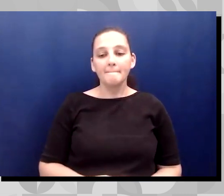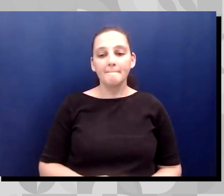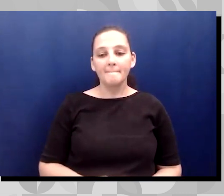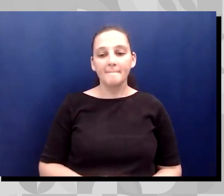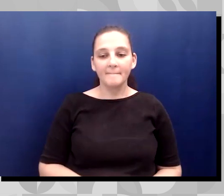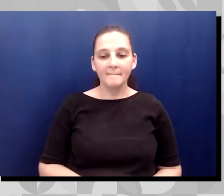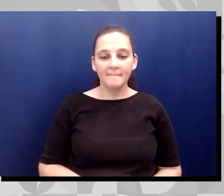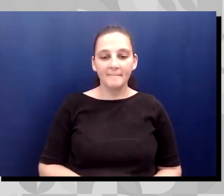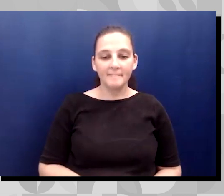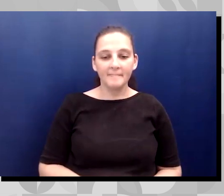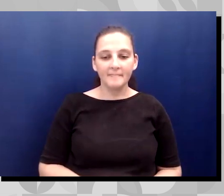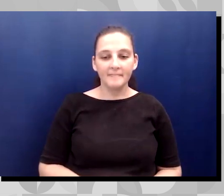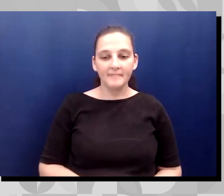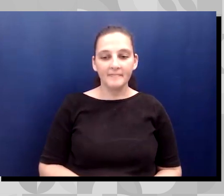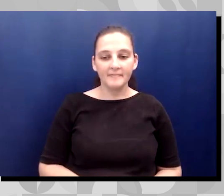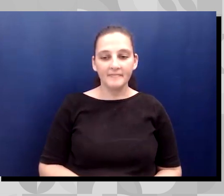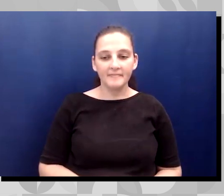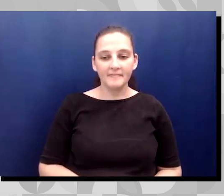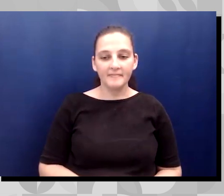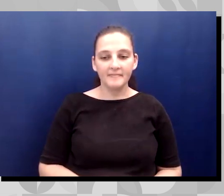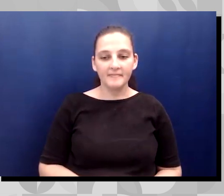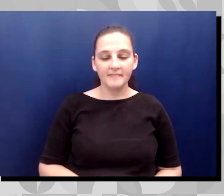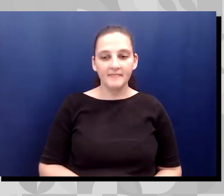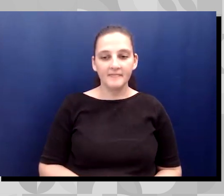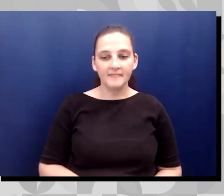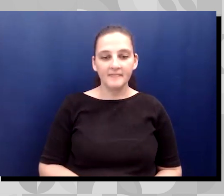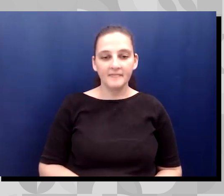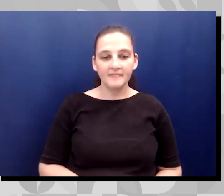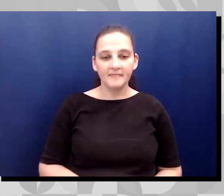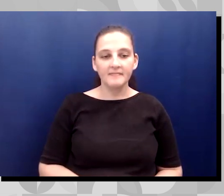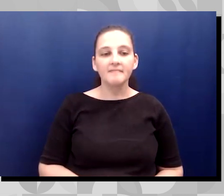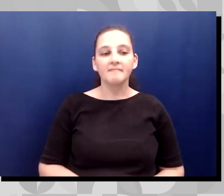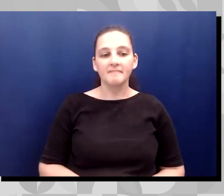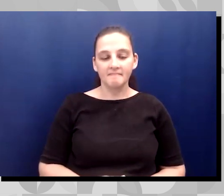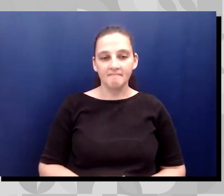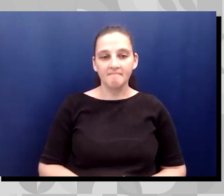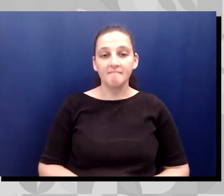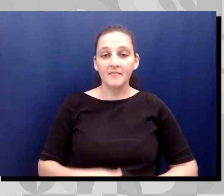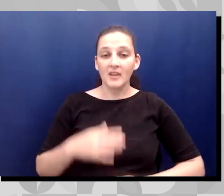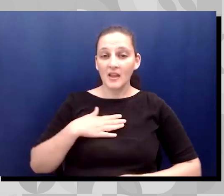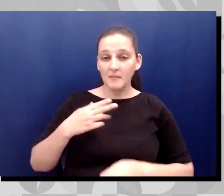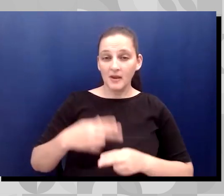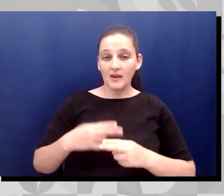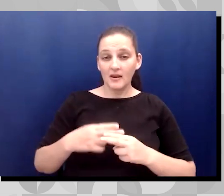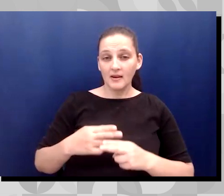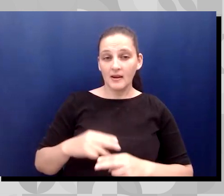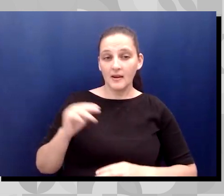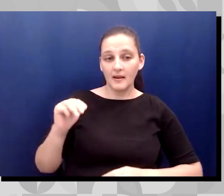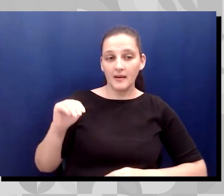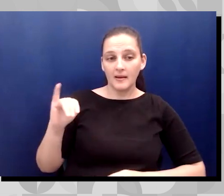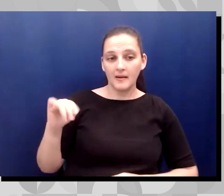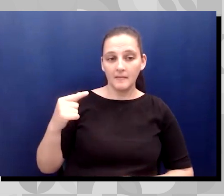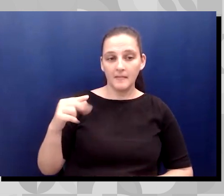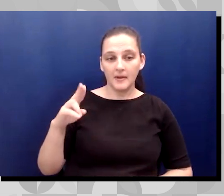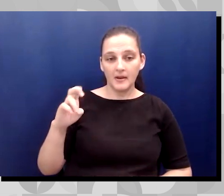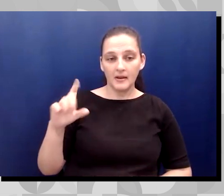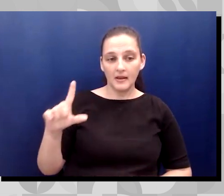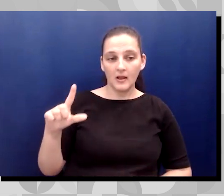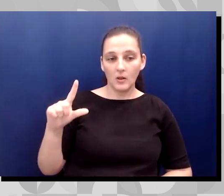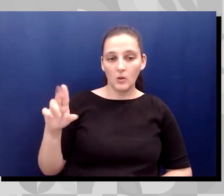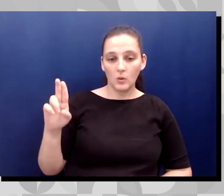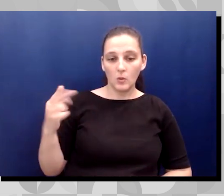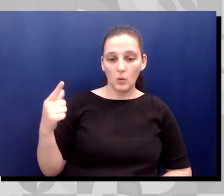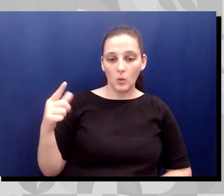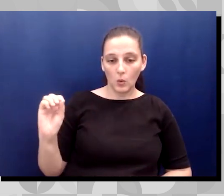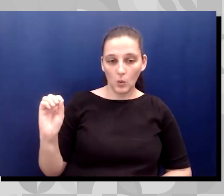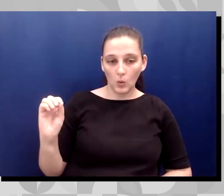So my name is Miguel Hector Lugo, and a lot of people